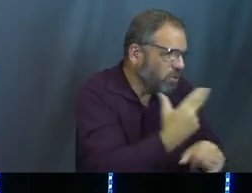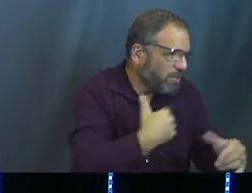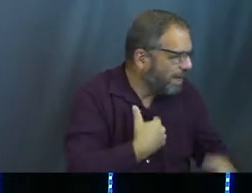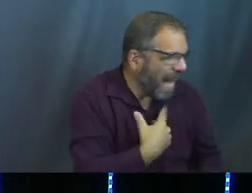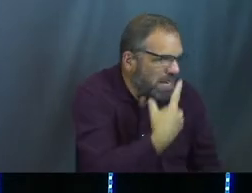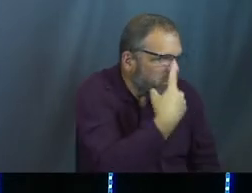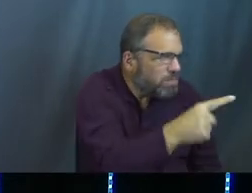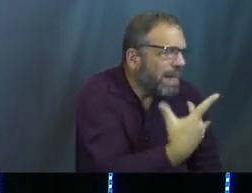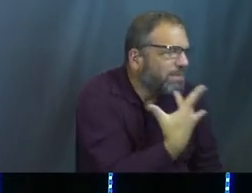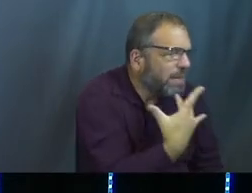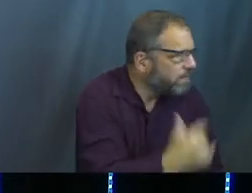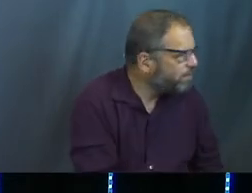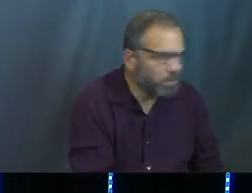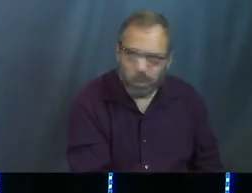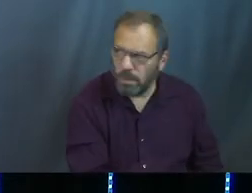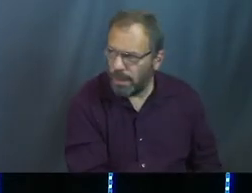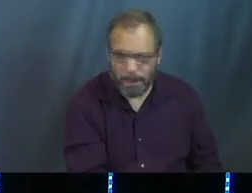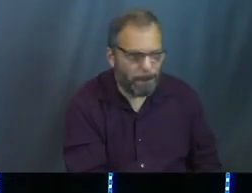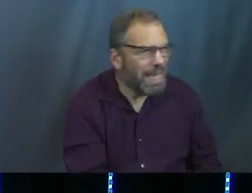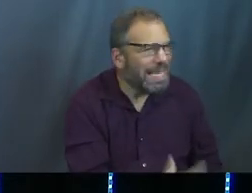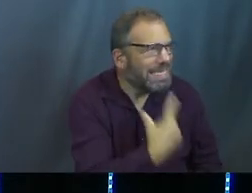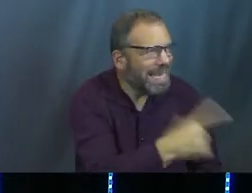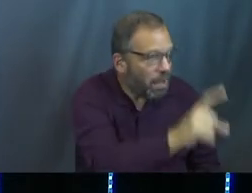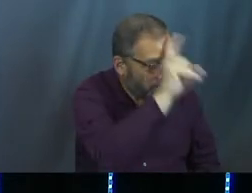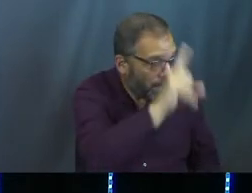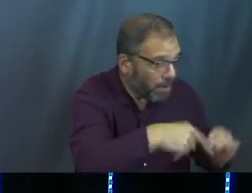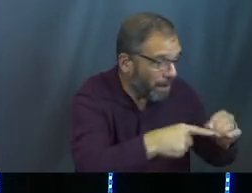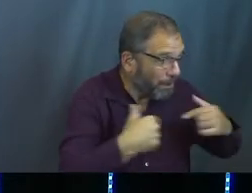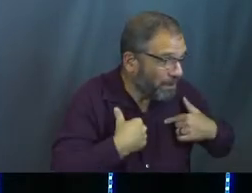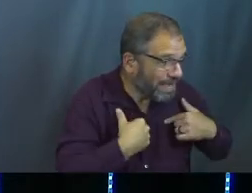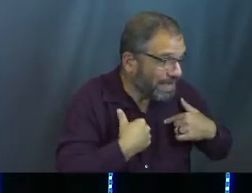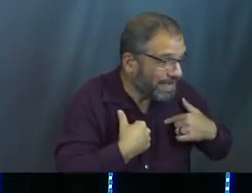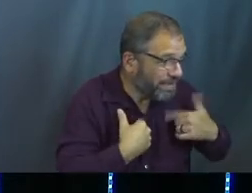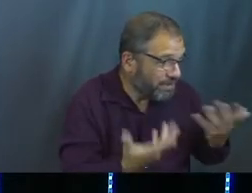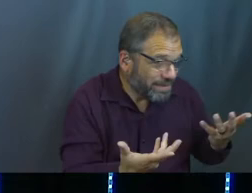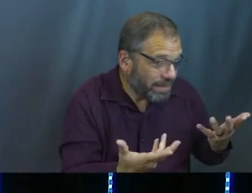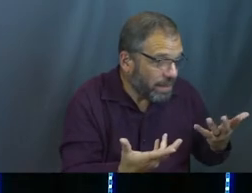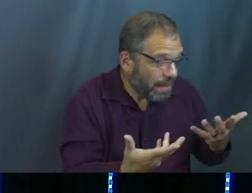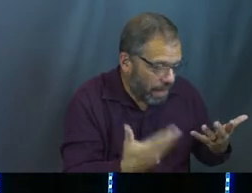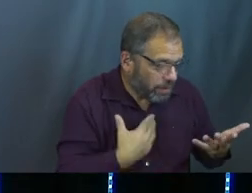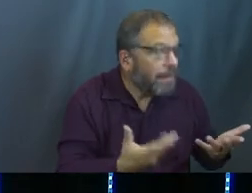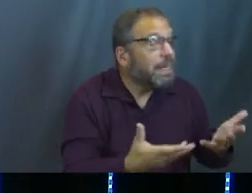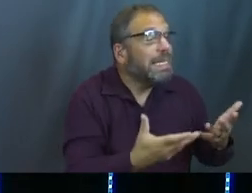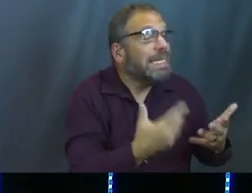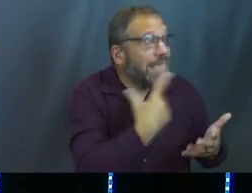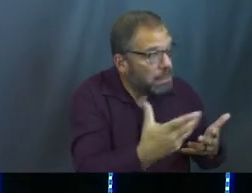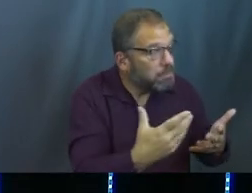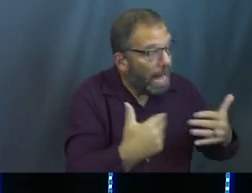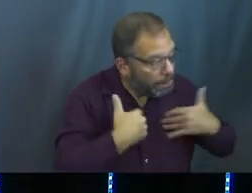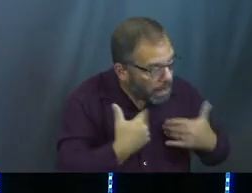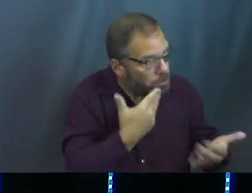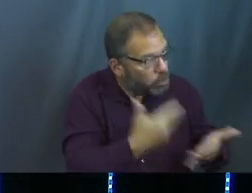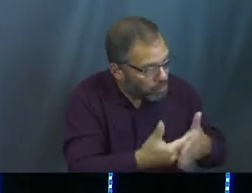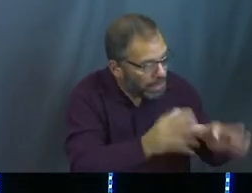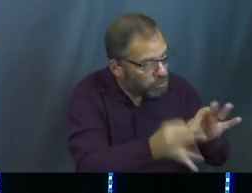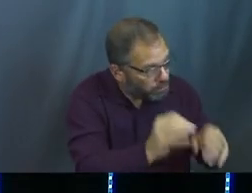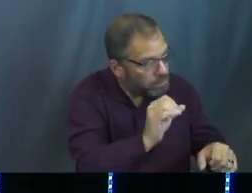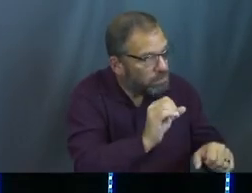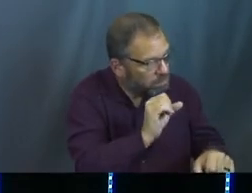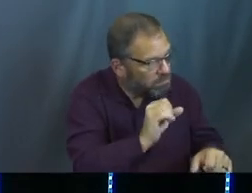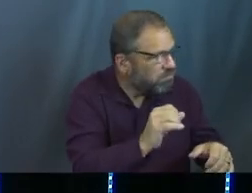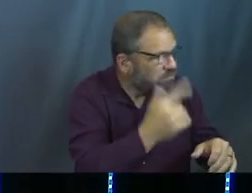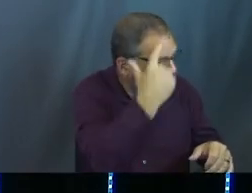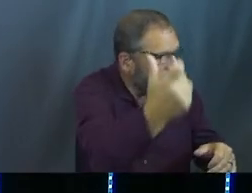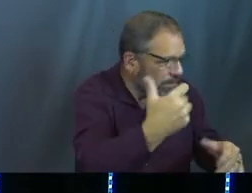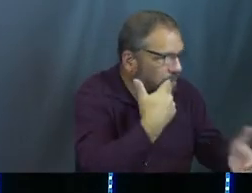great ways, could you do me a favor? Would you be down to let Pharaoh know about me? Like, basically, like, here, here's my resume. Can you let him know that I can interpret dreams and that God